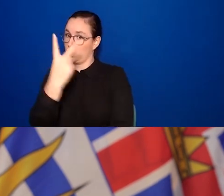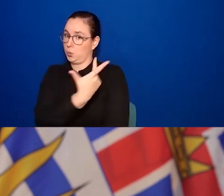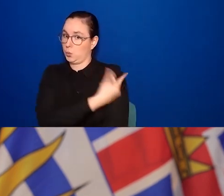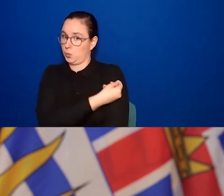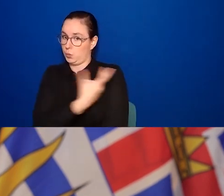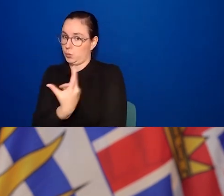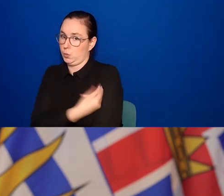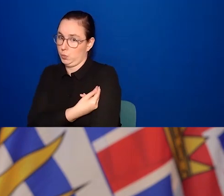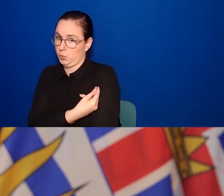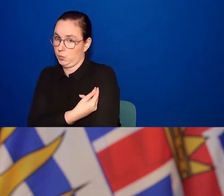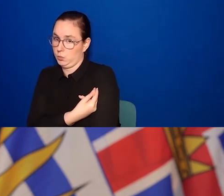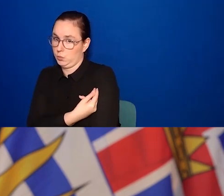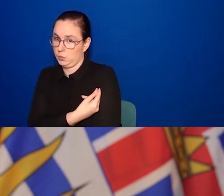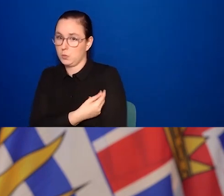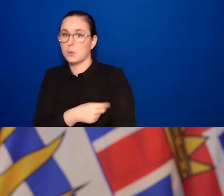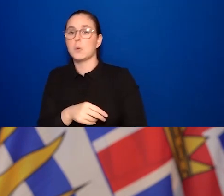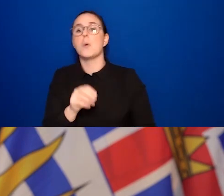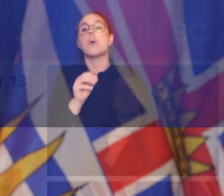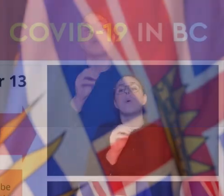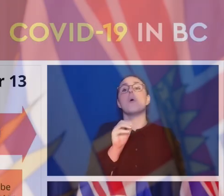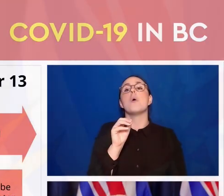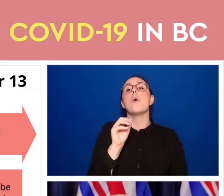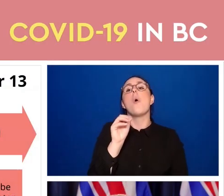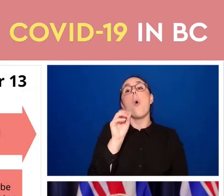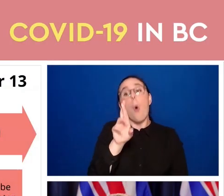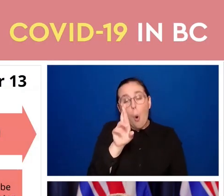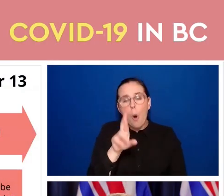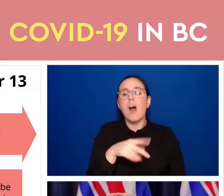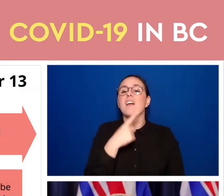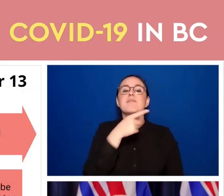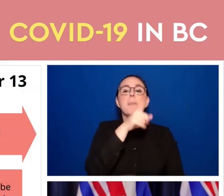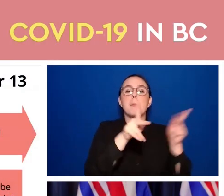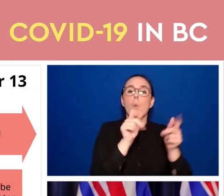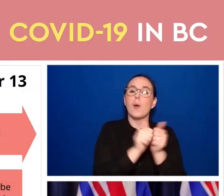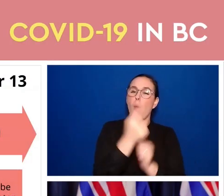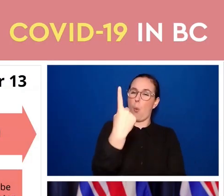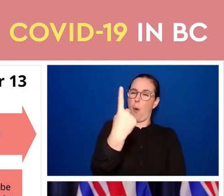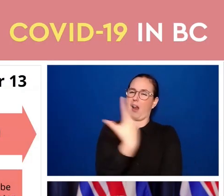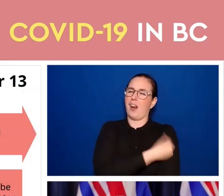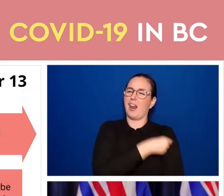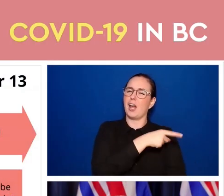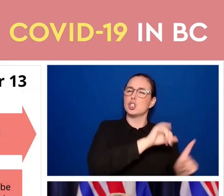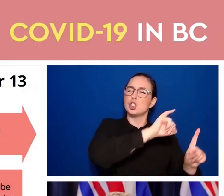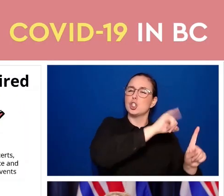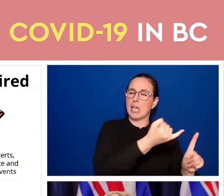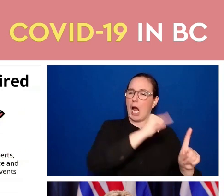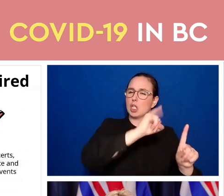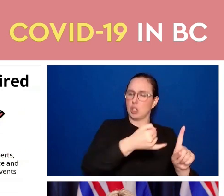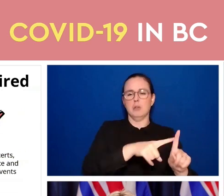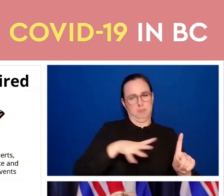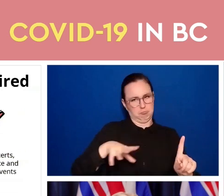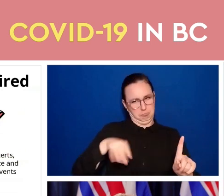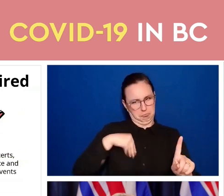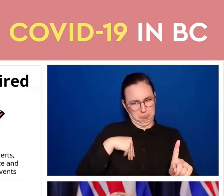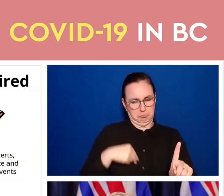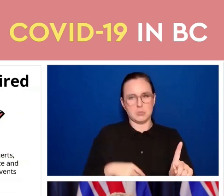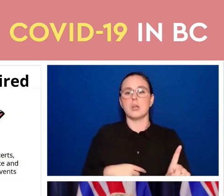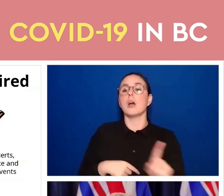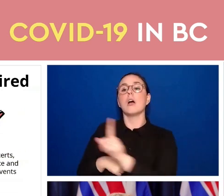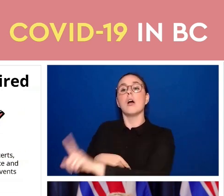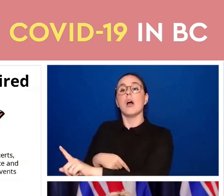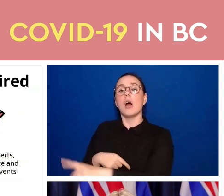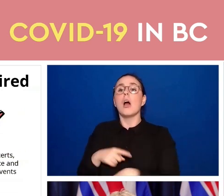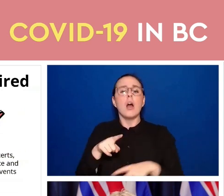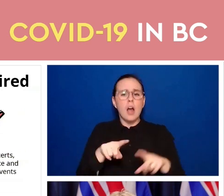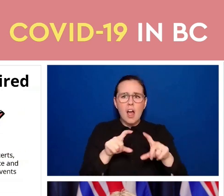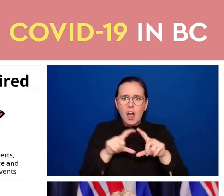J and J vaccine in the past. We have put the vaccine card in place, as I said, to keep businesses open, to keep people